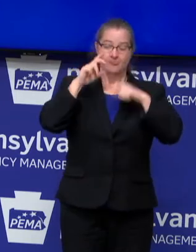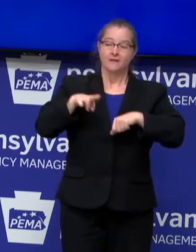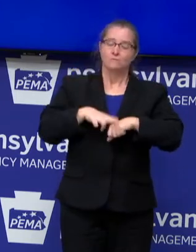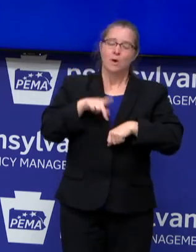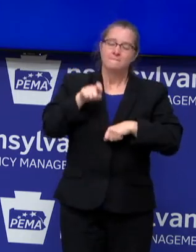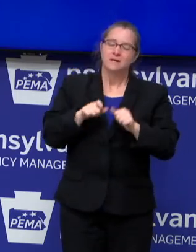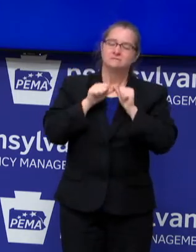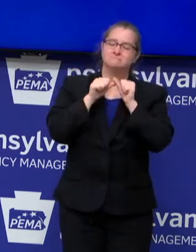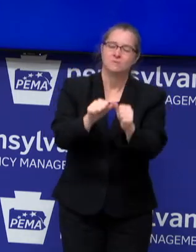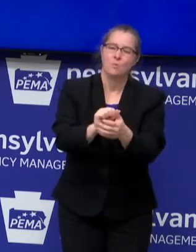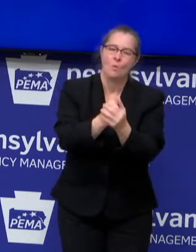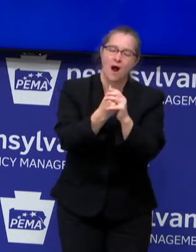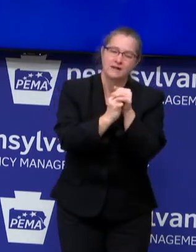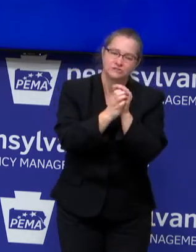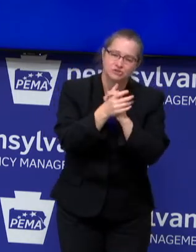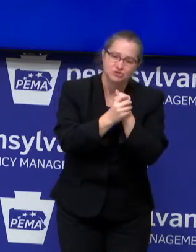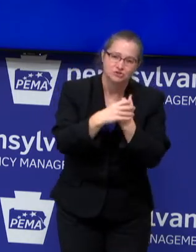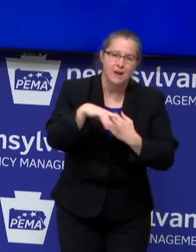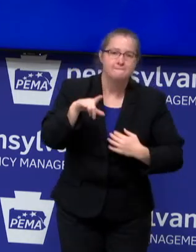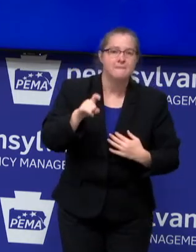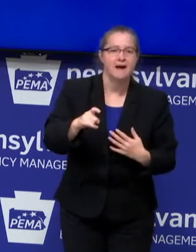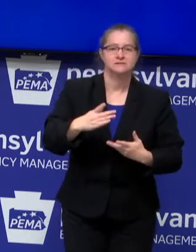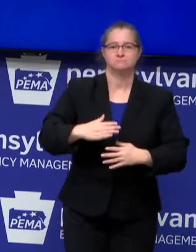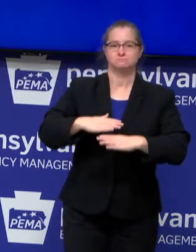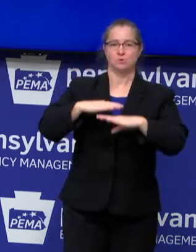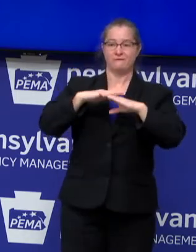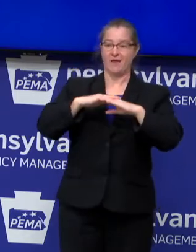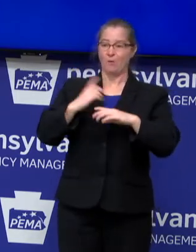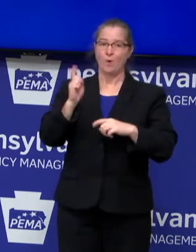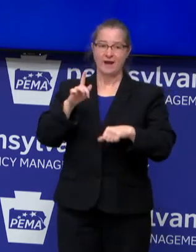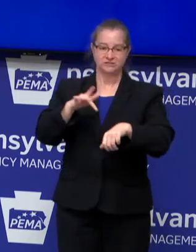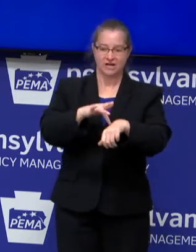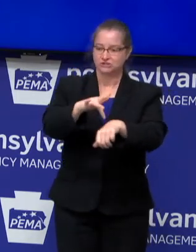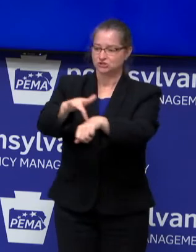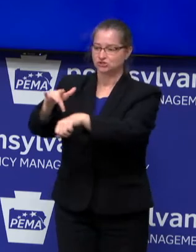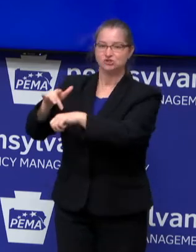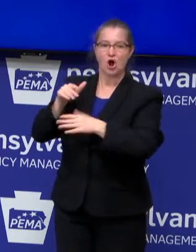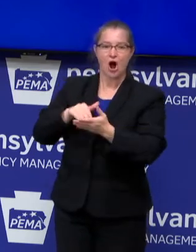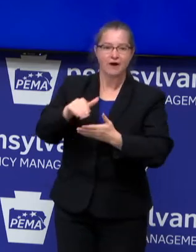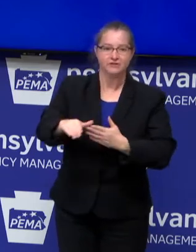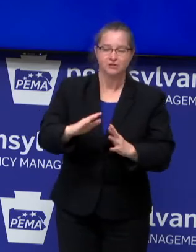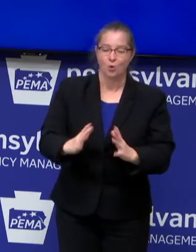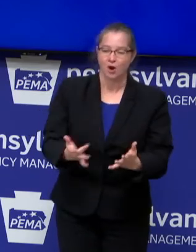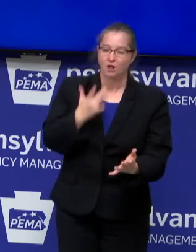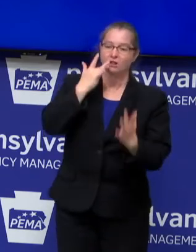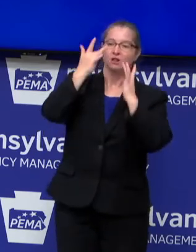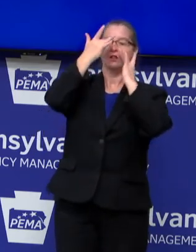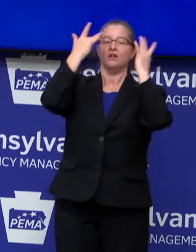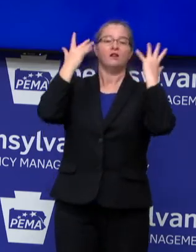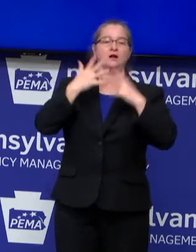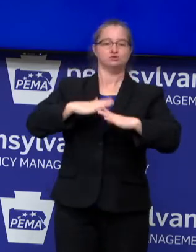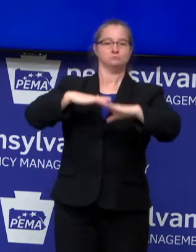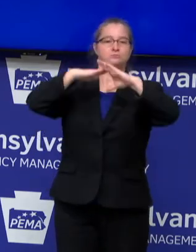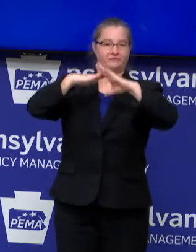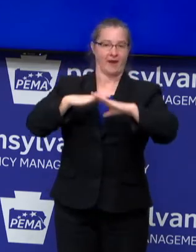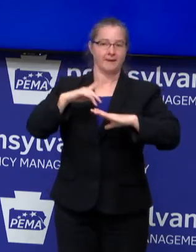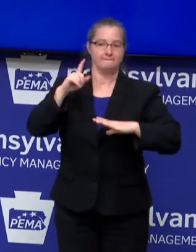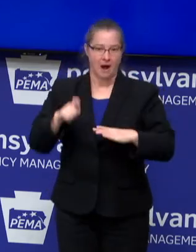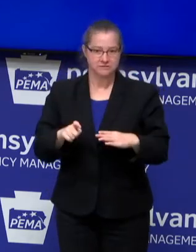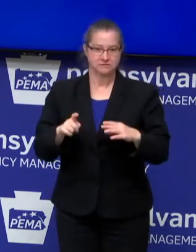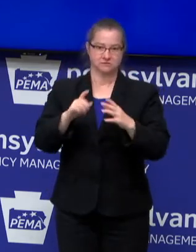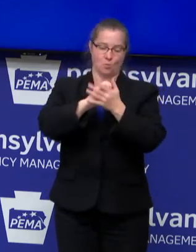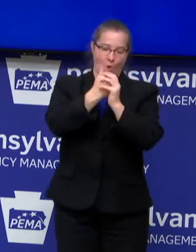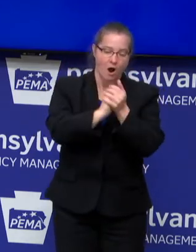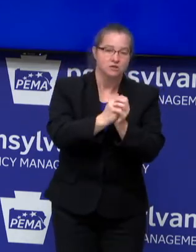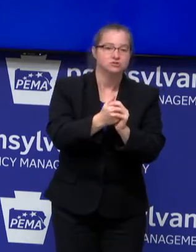to wash our hands to prevent spread from high-touch surfaces to our mouth and our nose. But most important is to